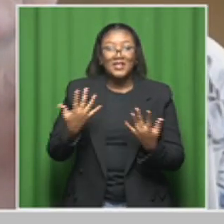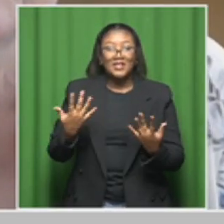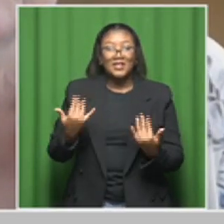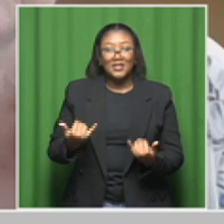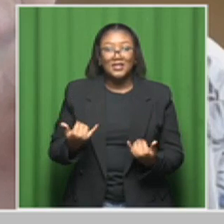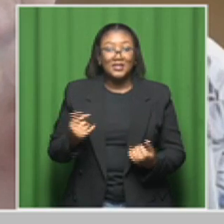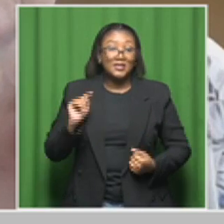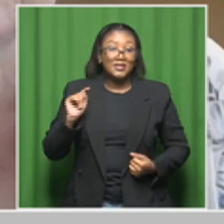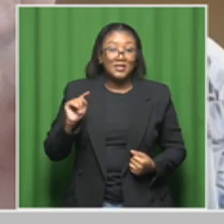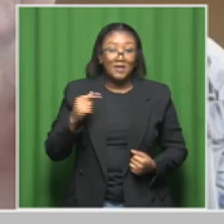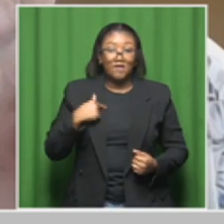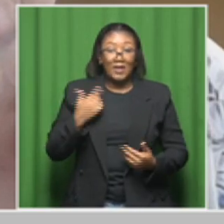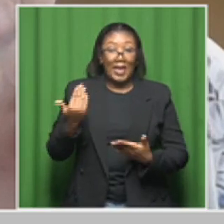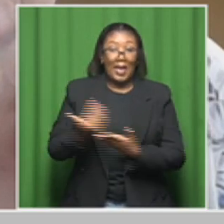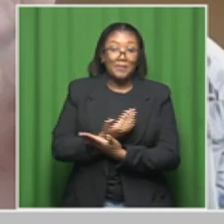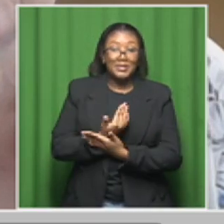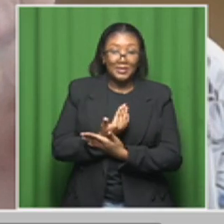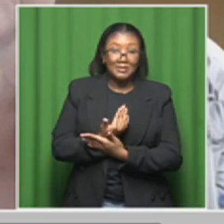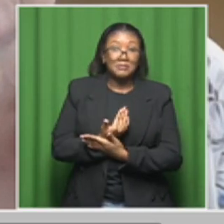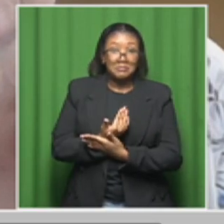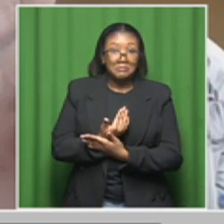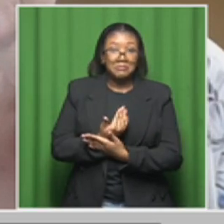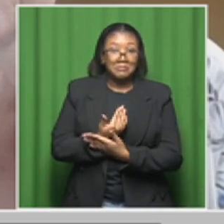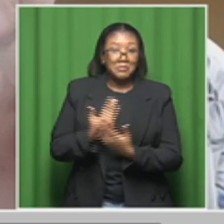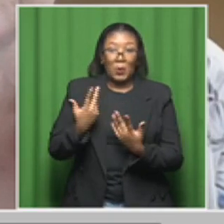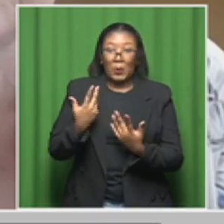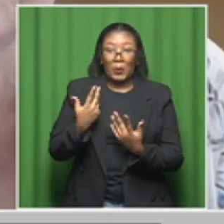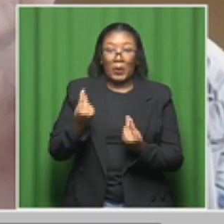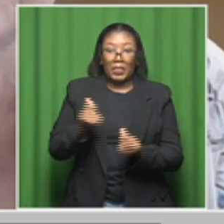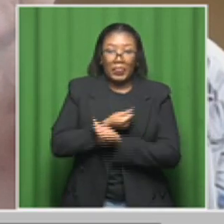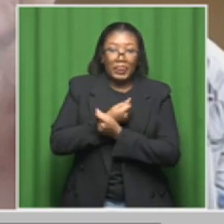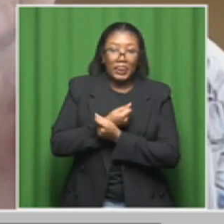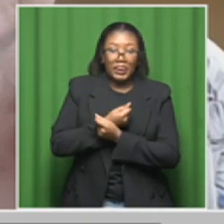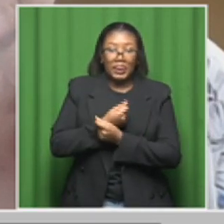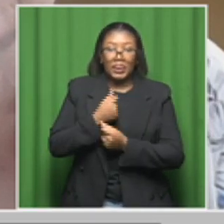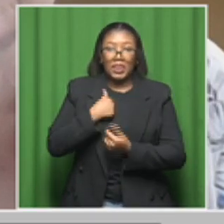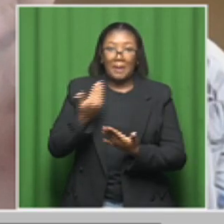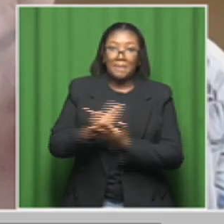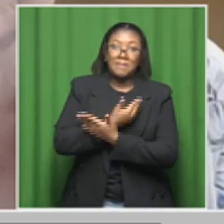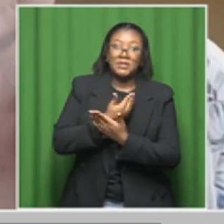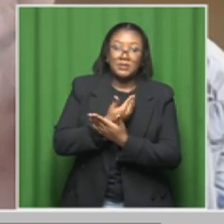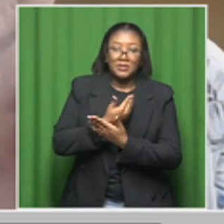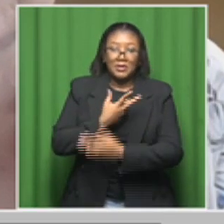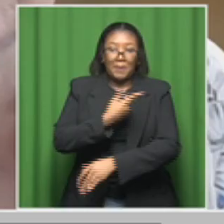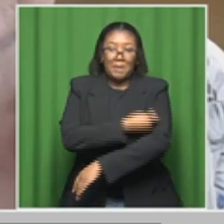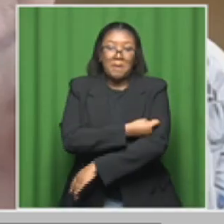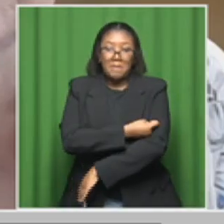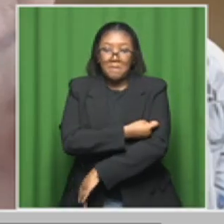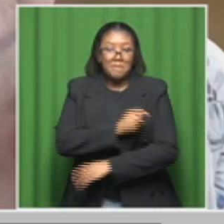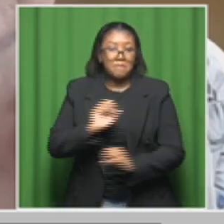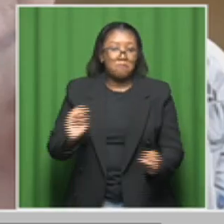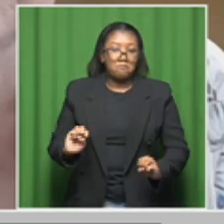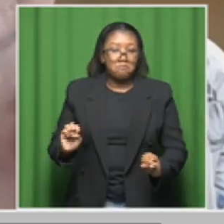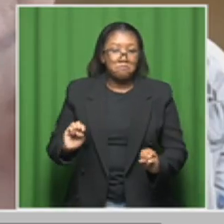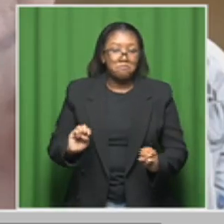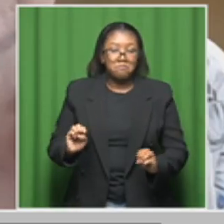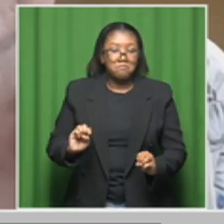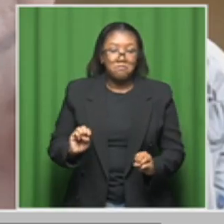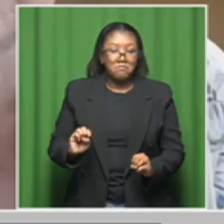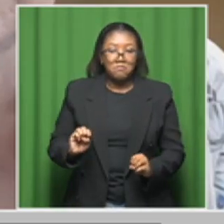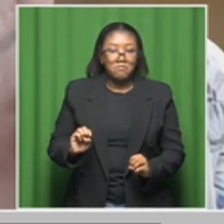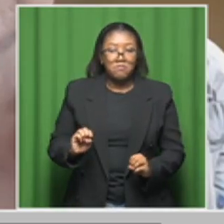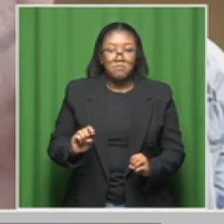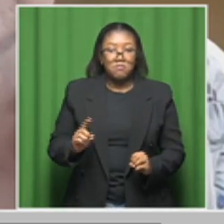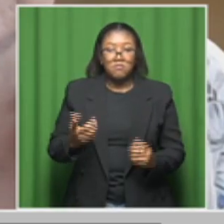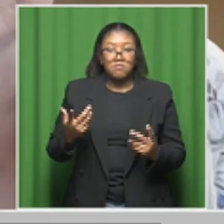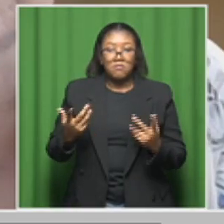you were absent, as you indicated earlier, or for whatever reason, were not available on the day, maybe when the healthcare